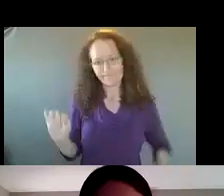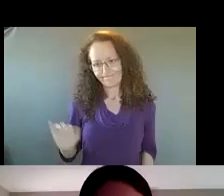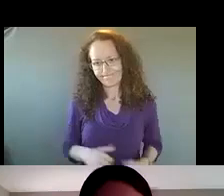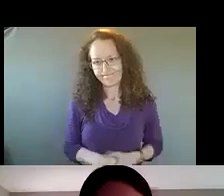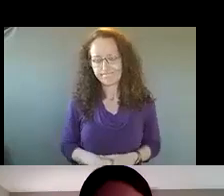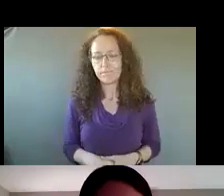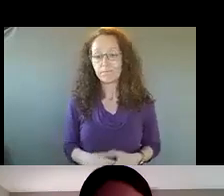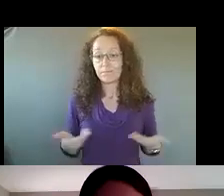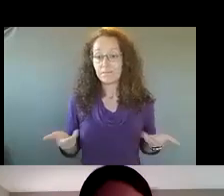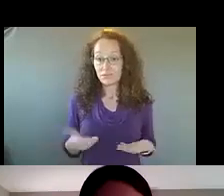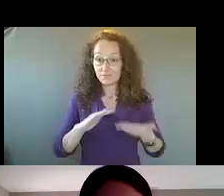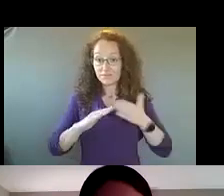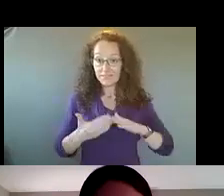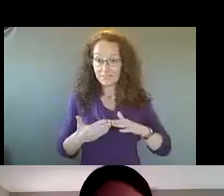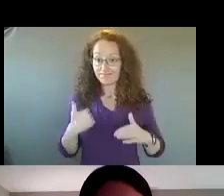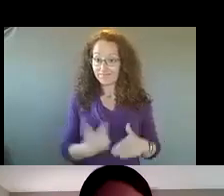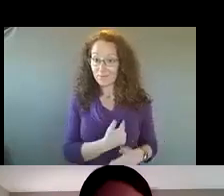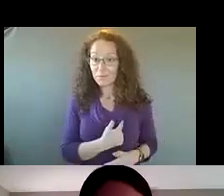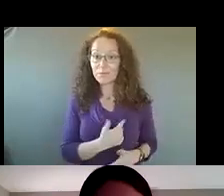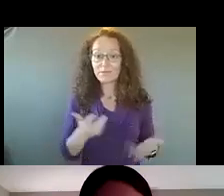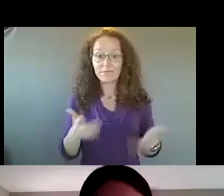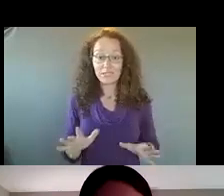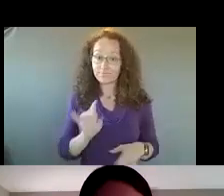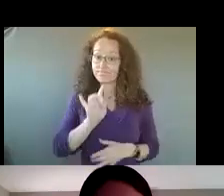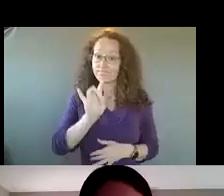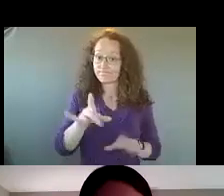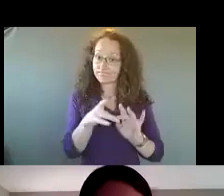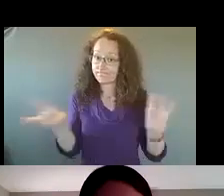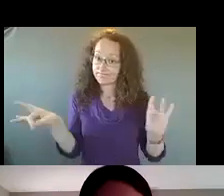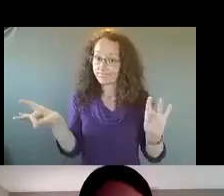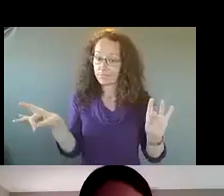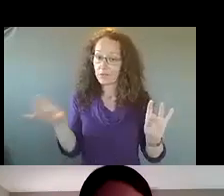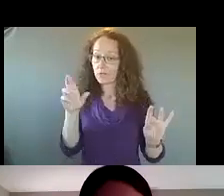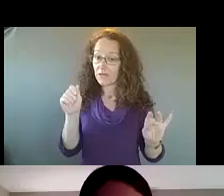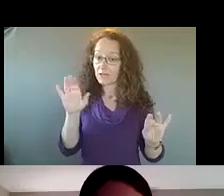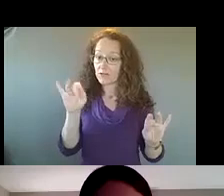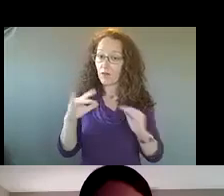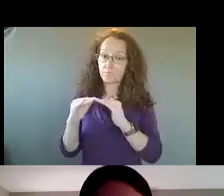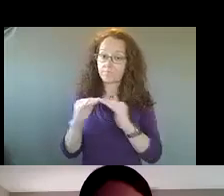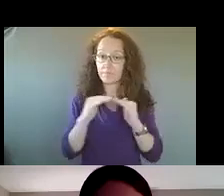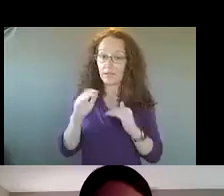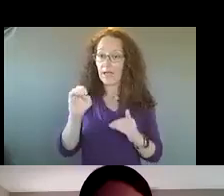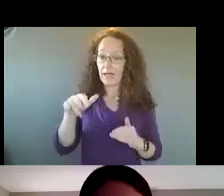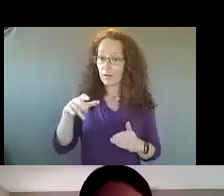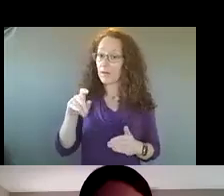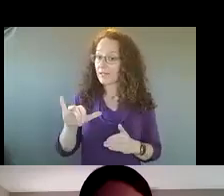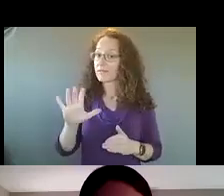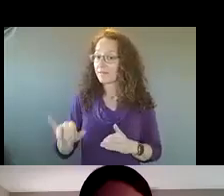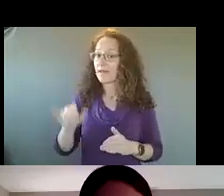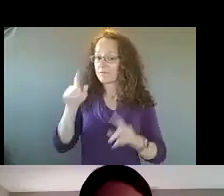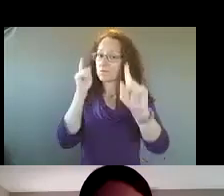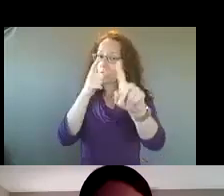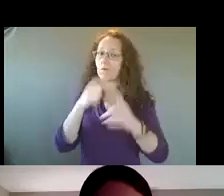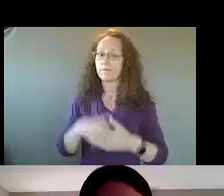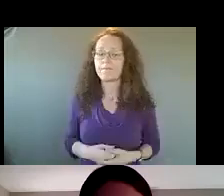we, as a city have, um, stated that racial equity is a goal of ours, um, as a city, and we cannot